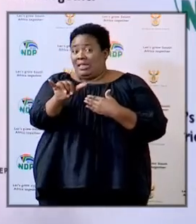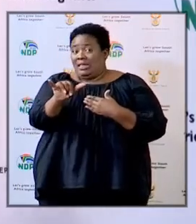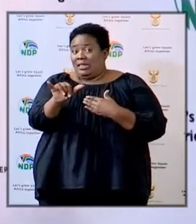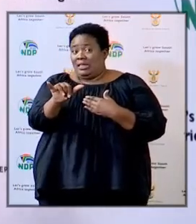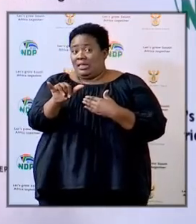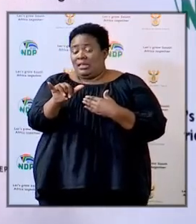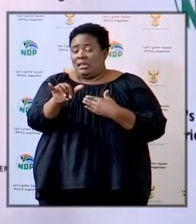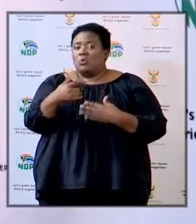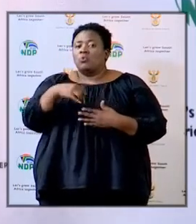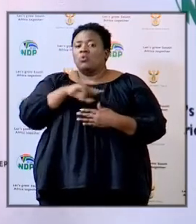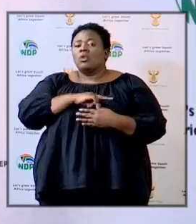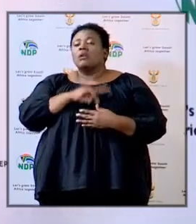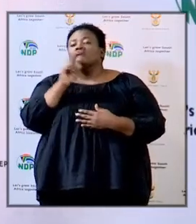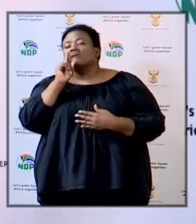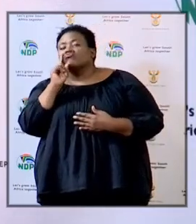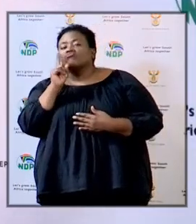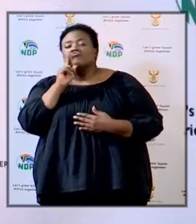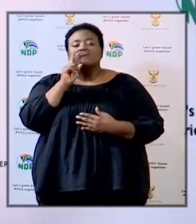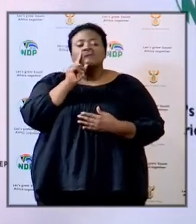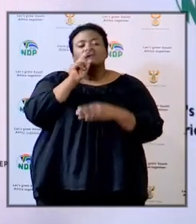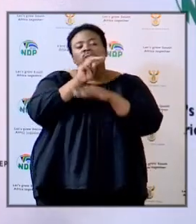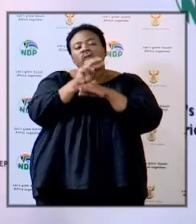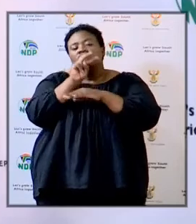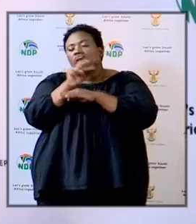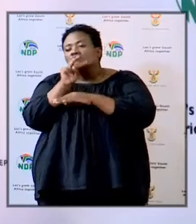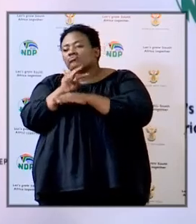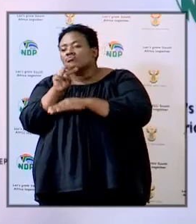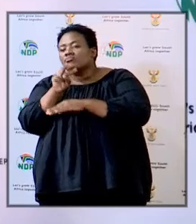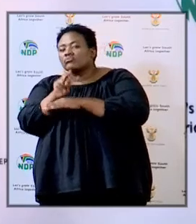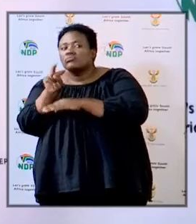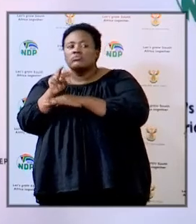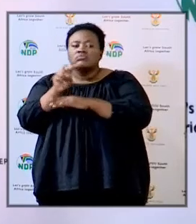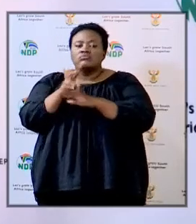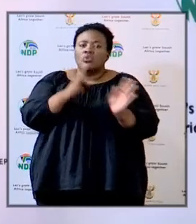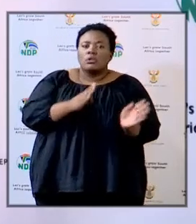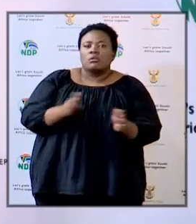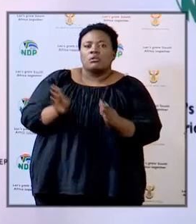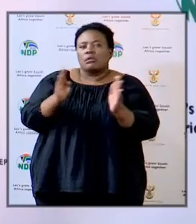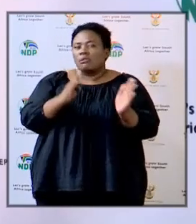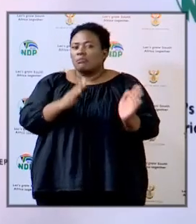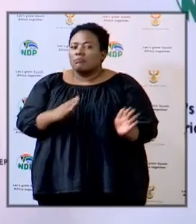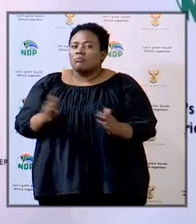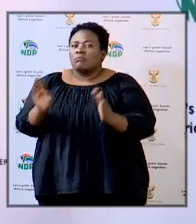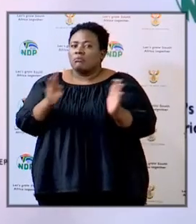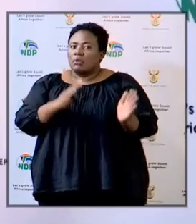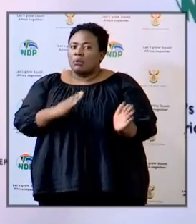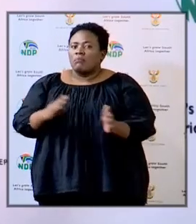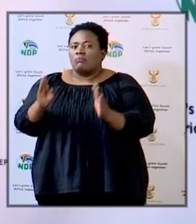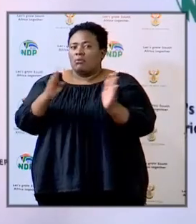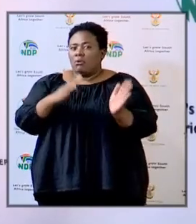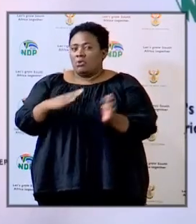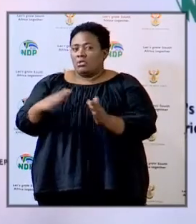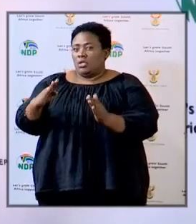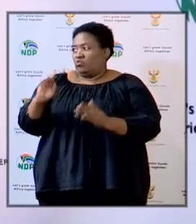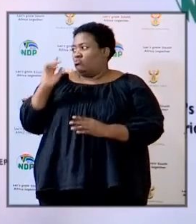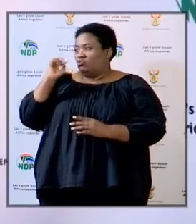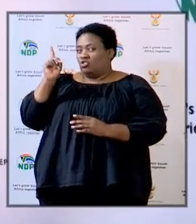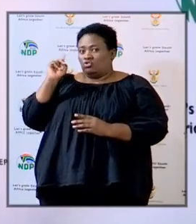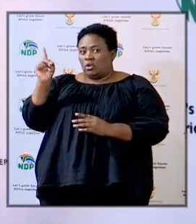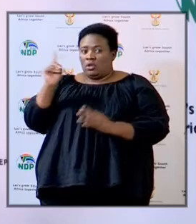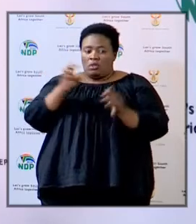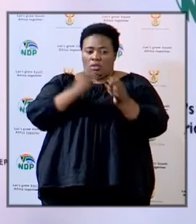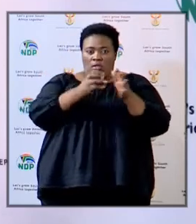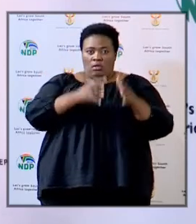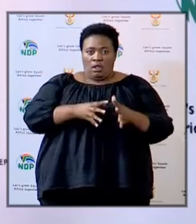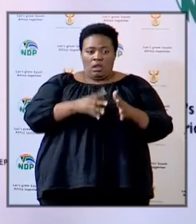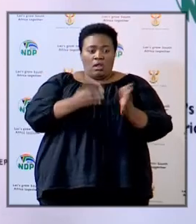we've been monitoring the preparation for teachers and